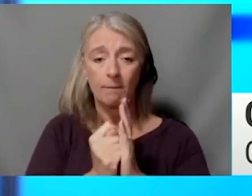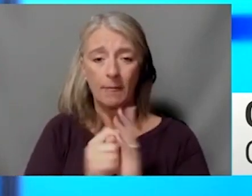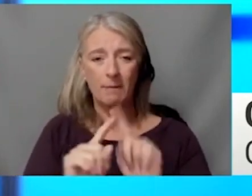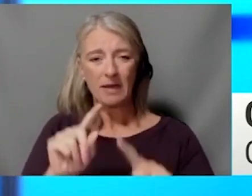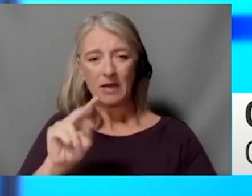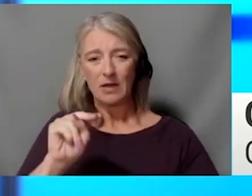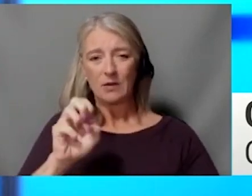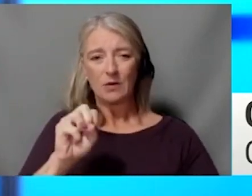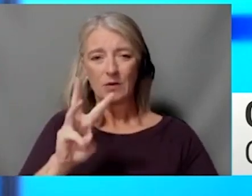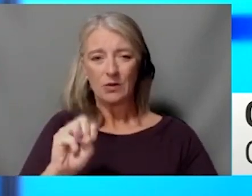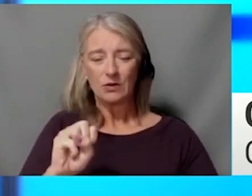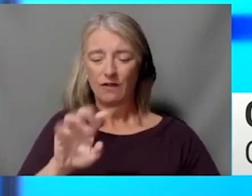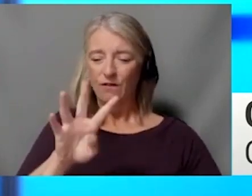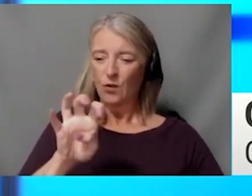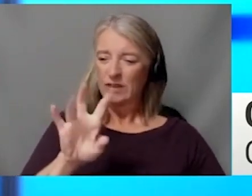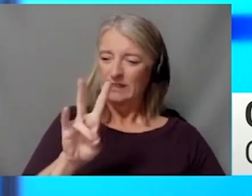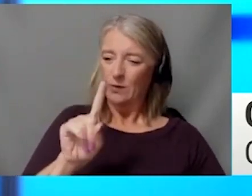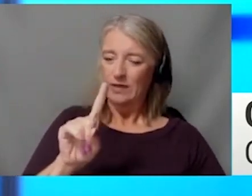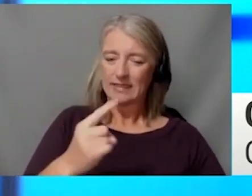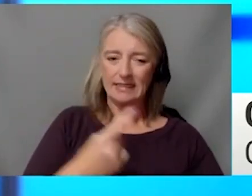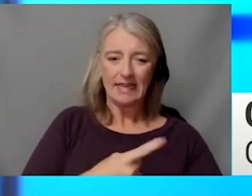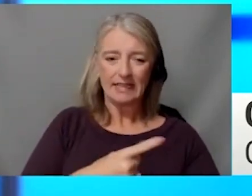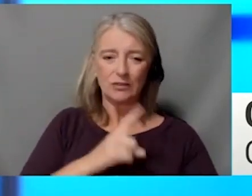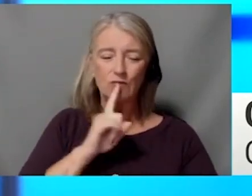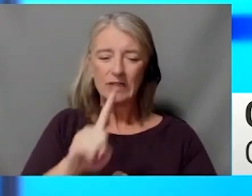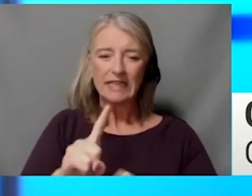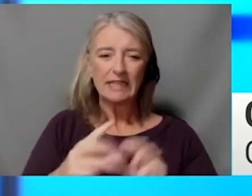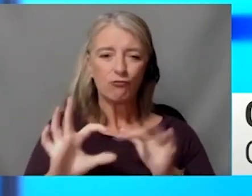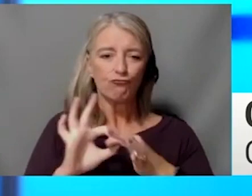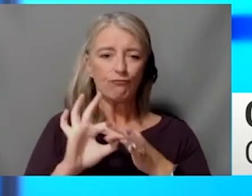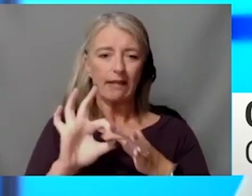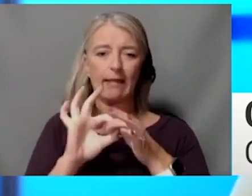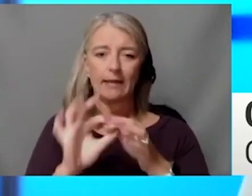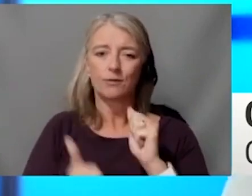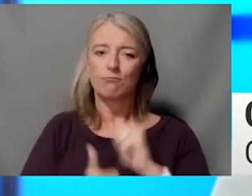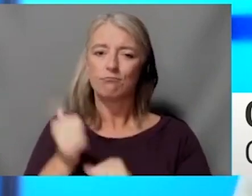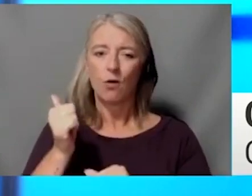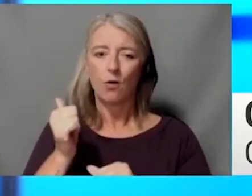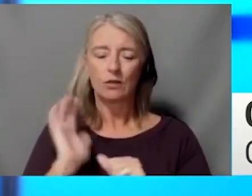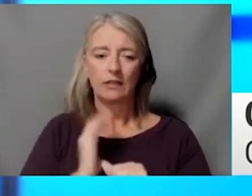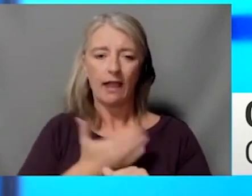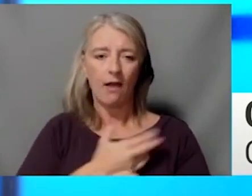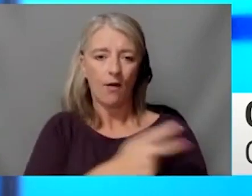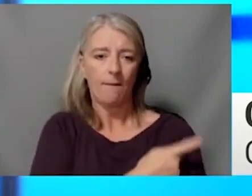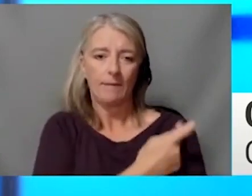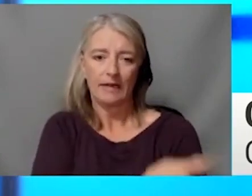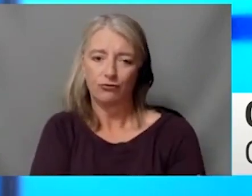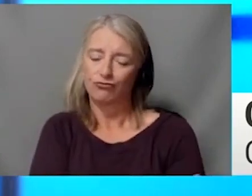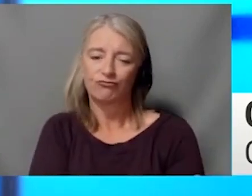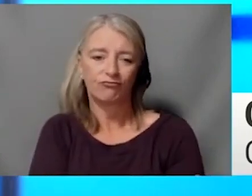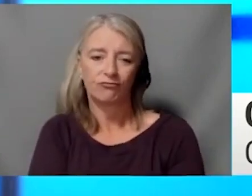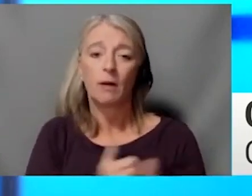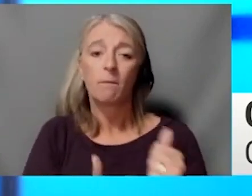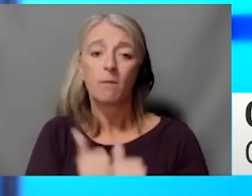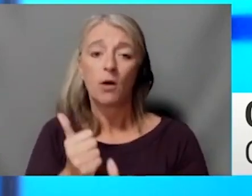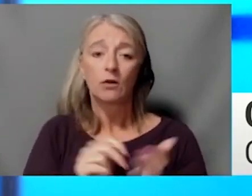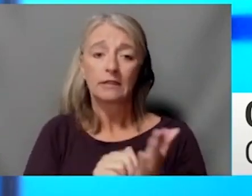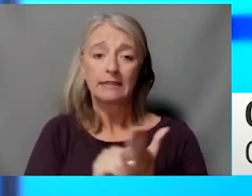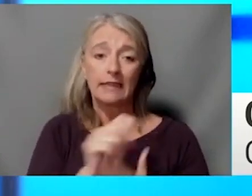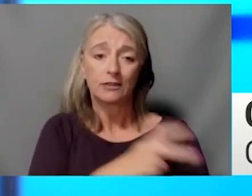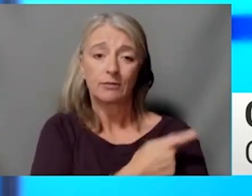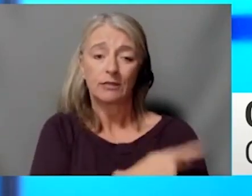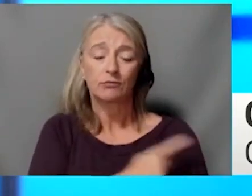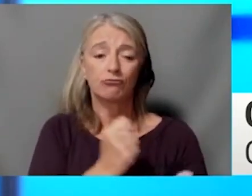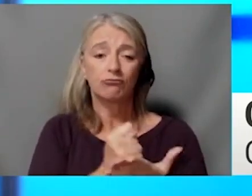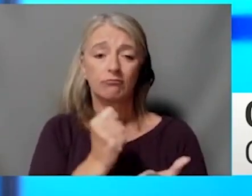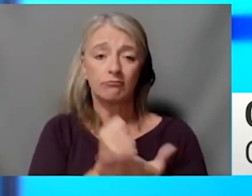471 days does not really relate to most of the cancer patients we know. And most of the cancer patients we treat really are able to have a relatively